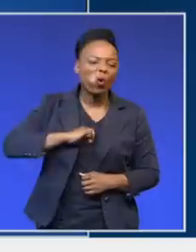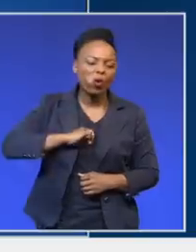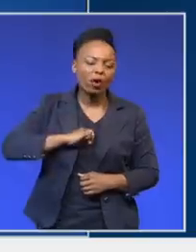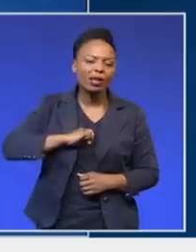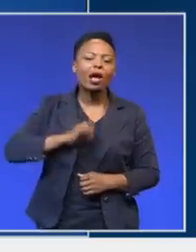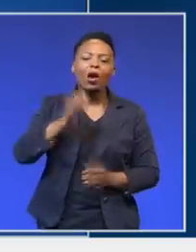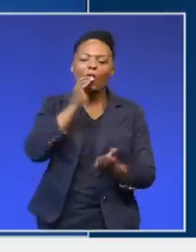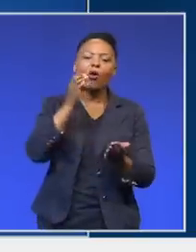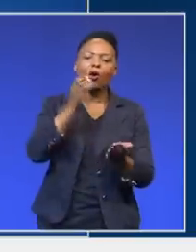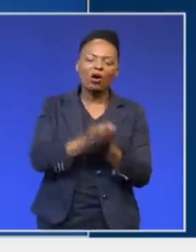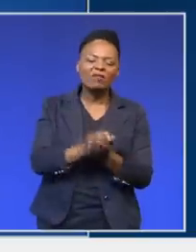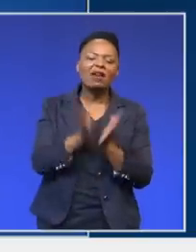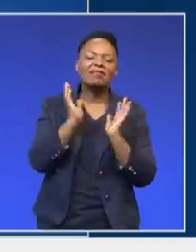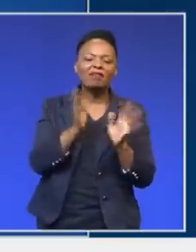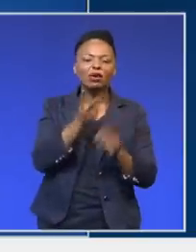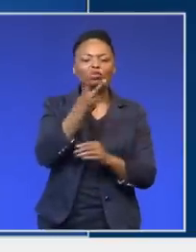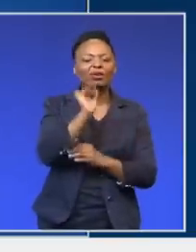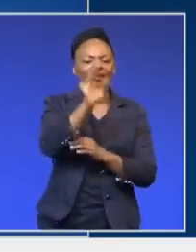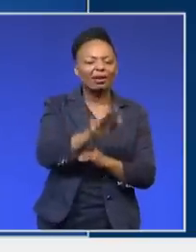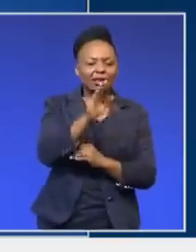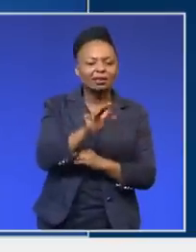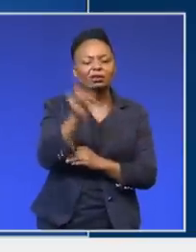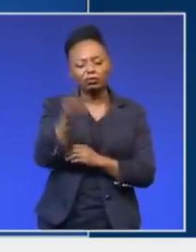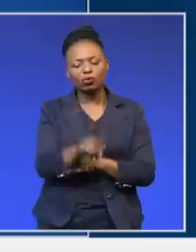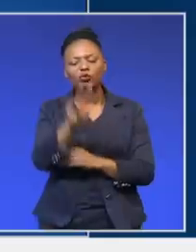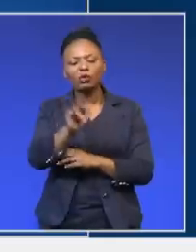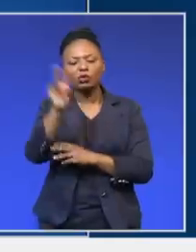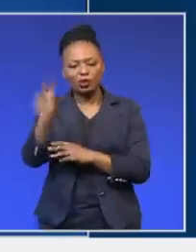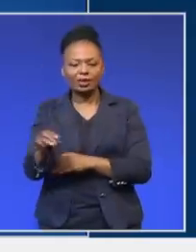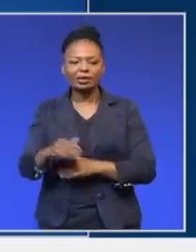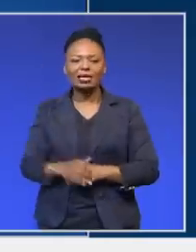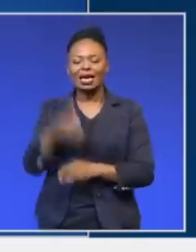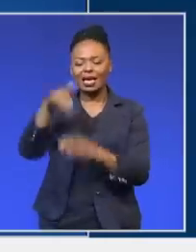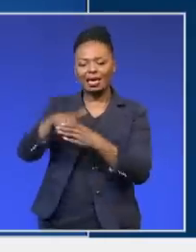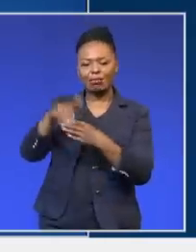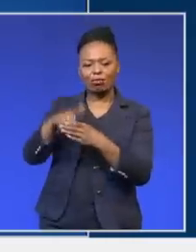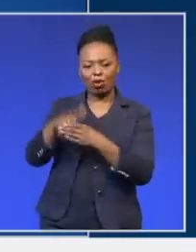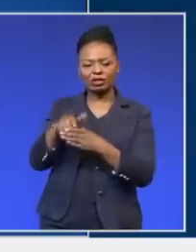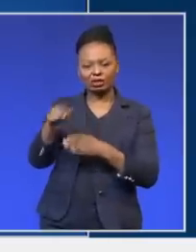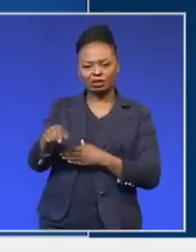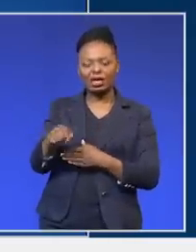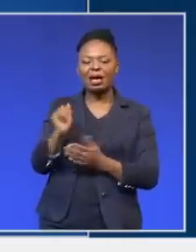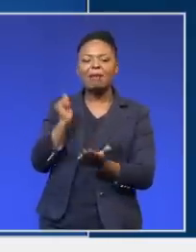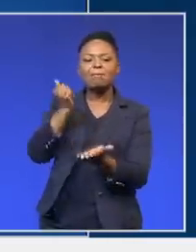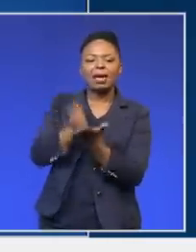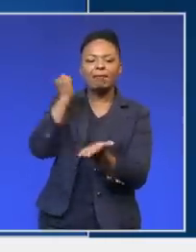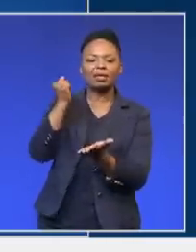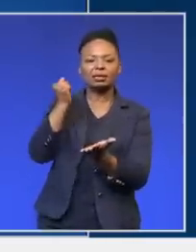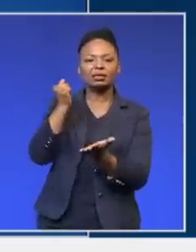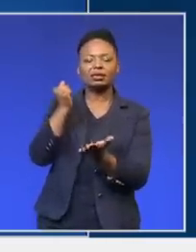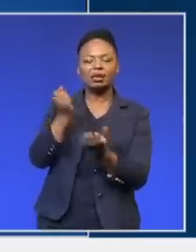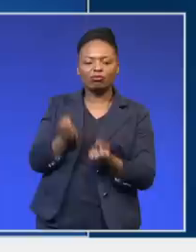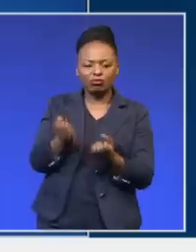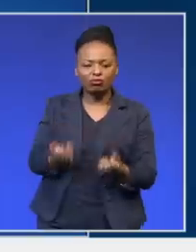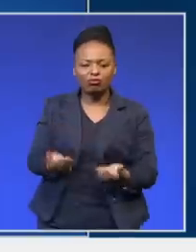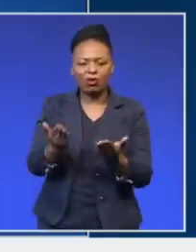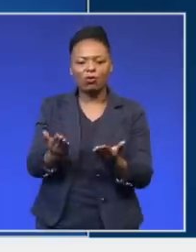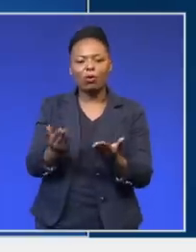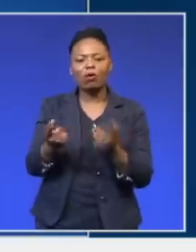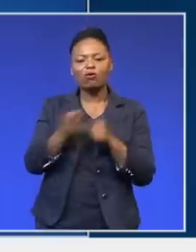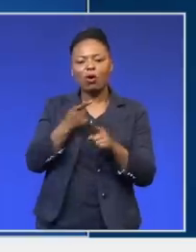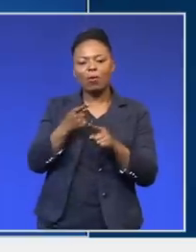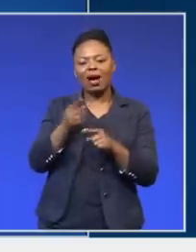in 2019 and 2020 import permits was issued for rounds and shells from Russia.